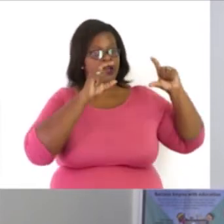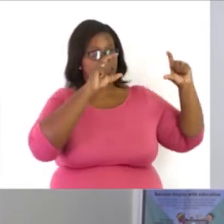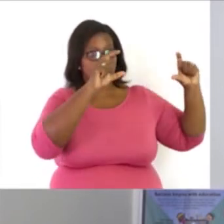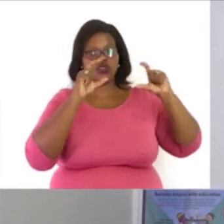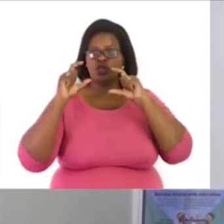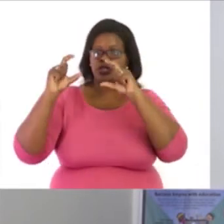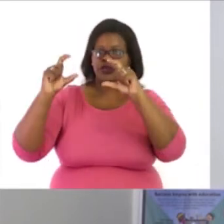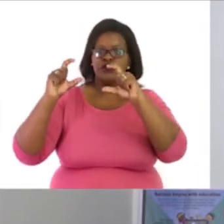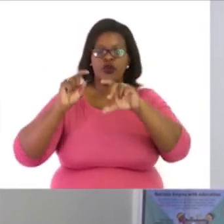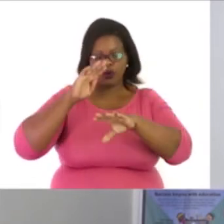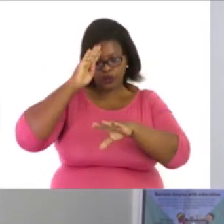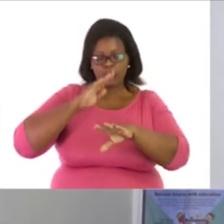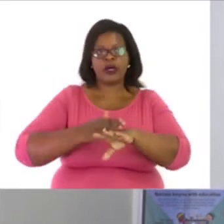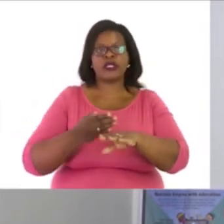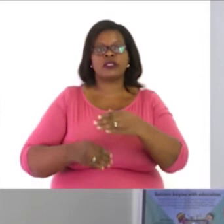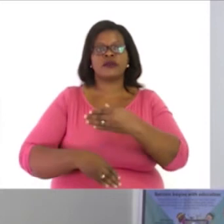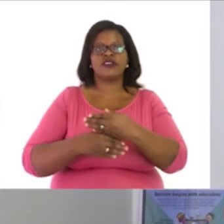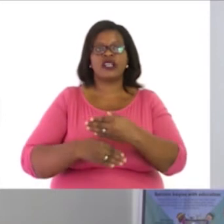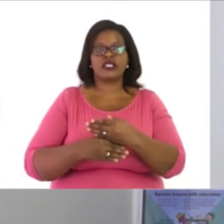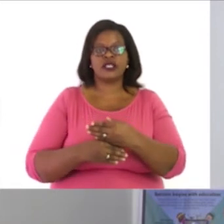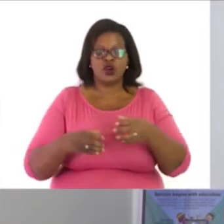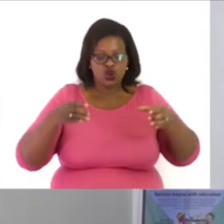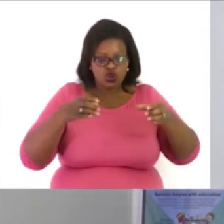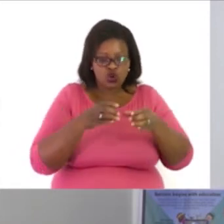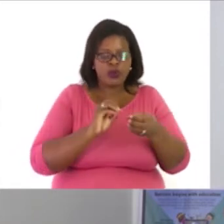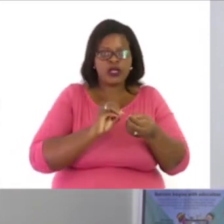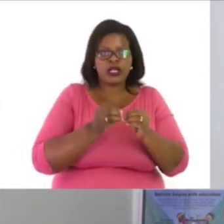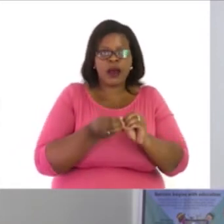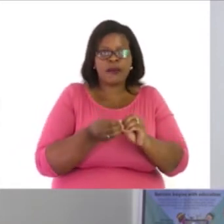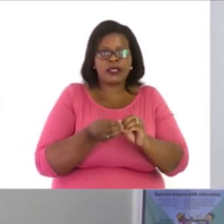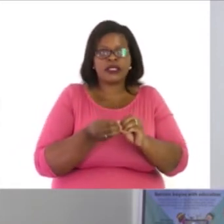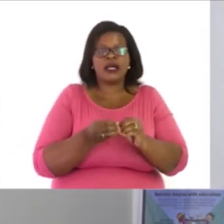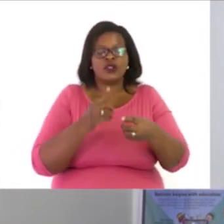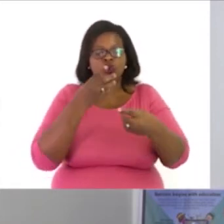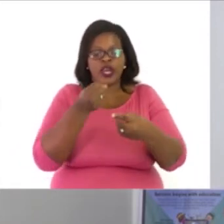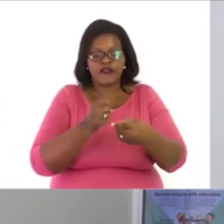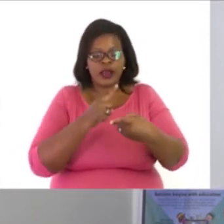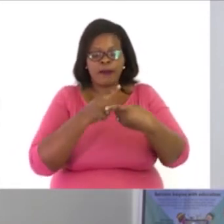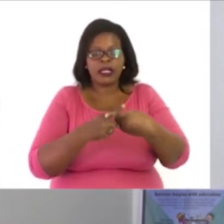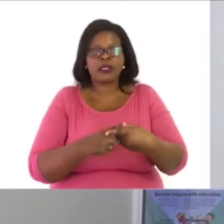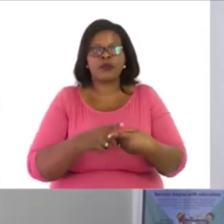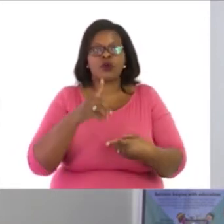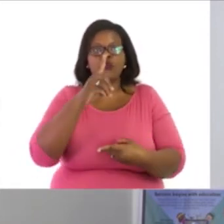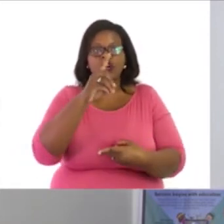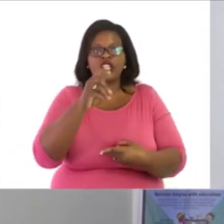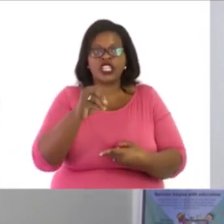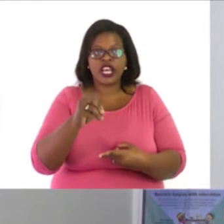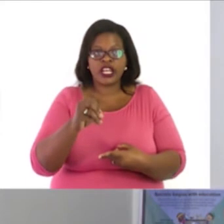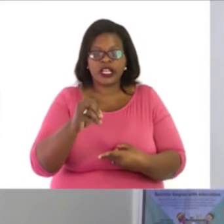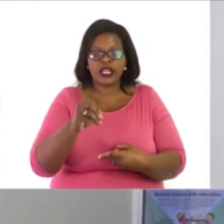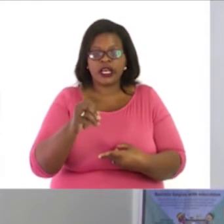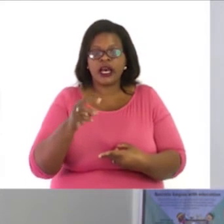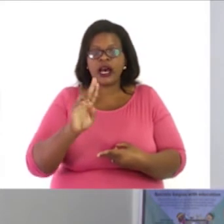here we group numbers together to find multiples of either 10, 100, or 1,000.